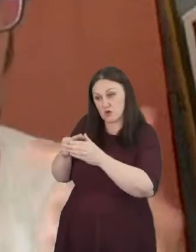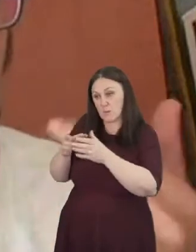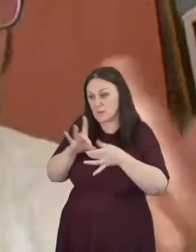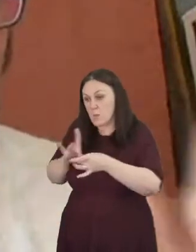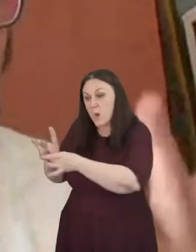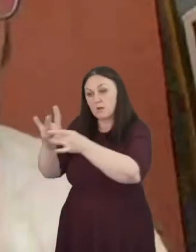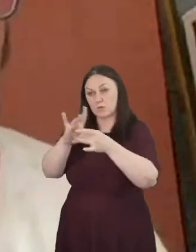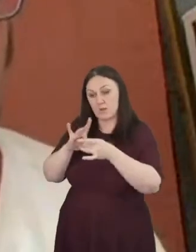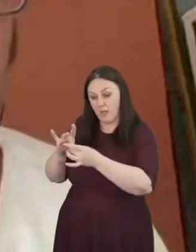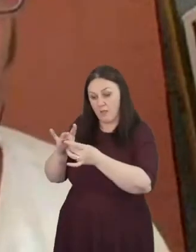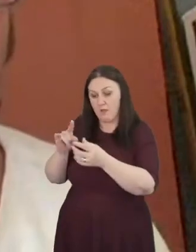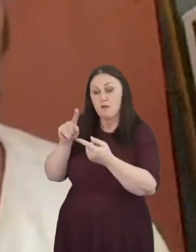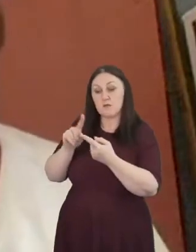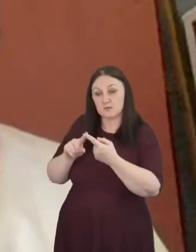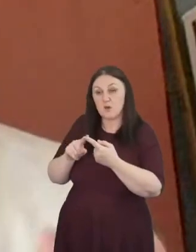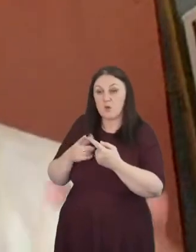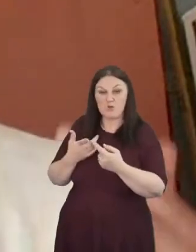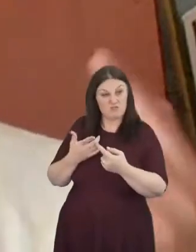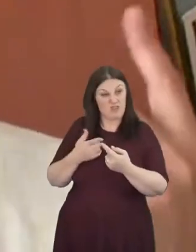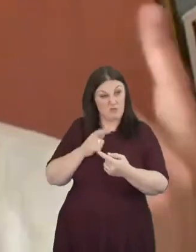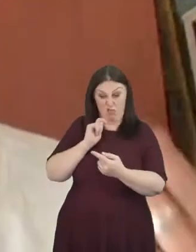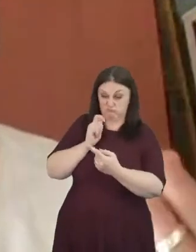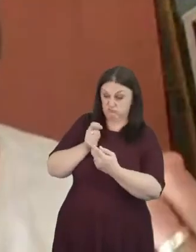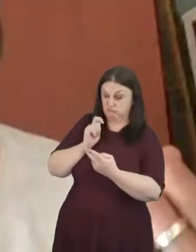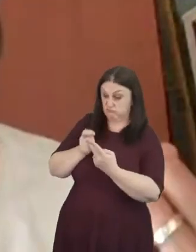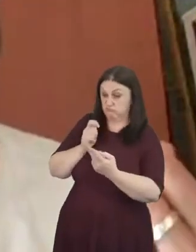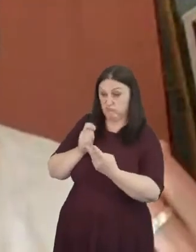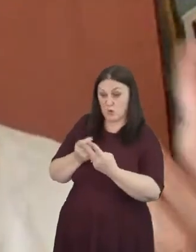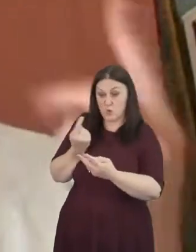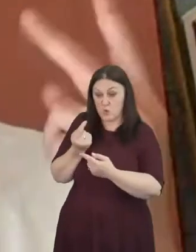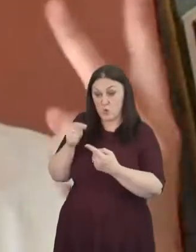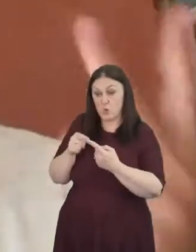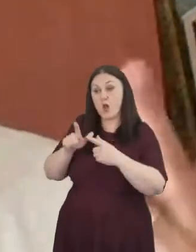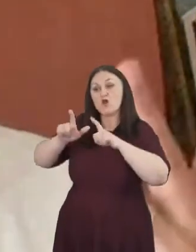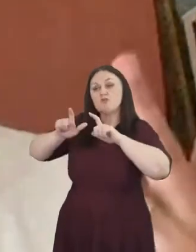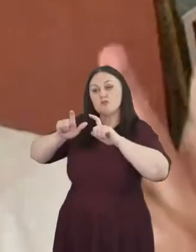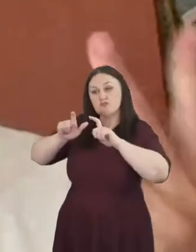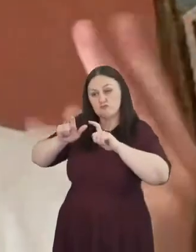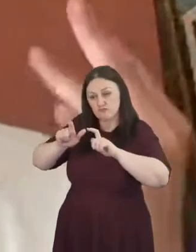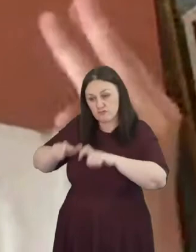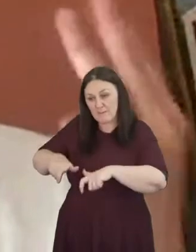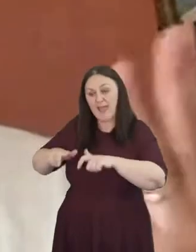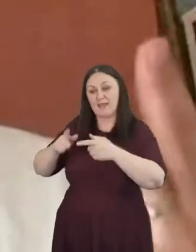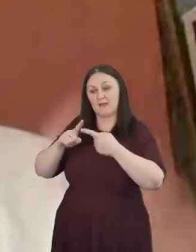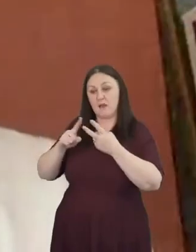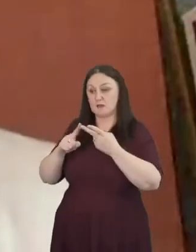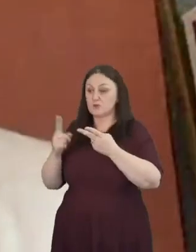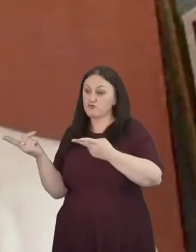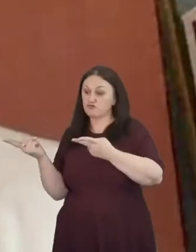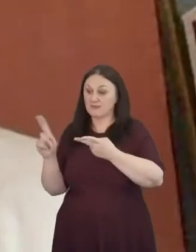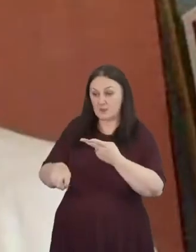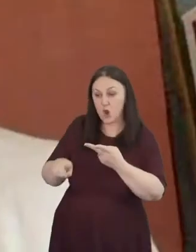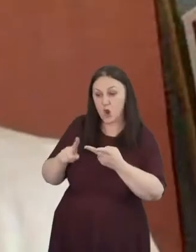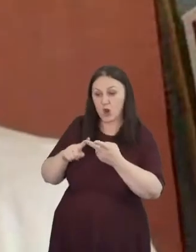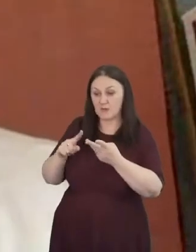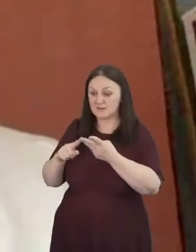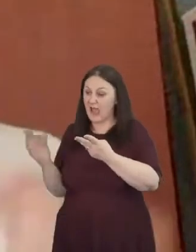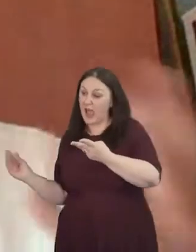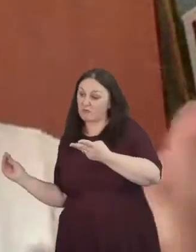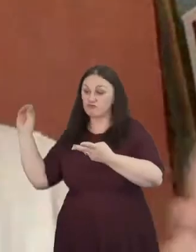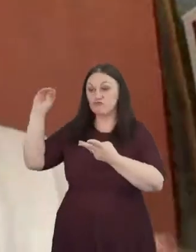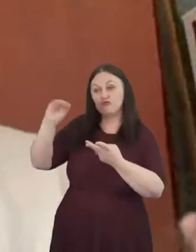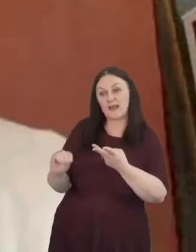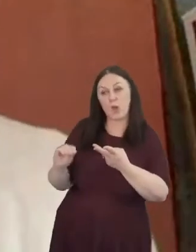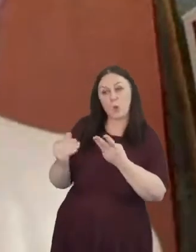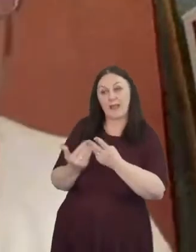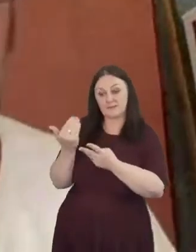put puts kind of a name on those as remainers returners and relocators so